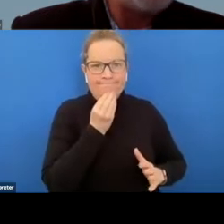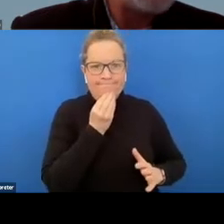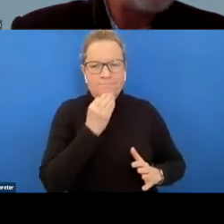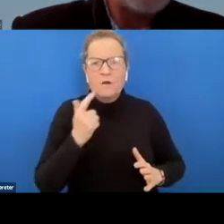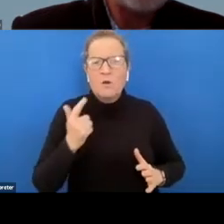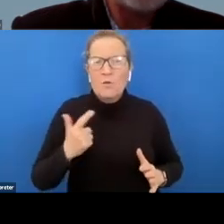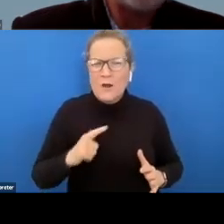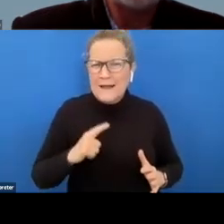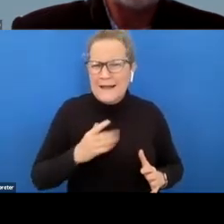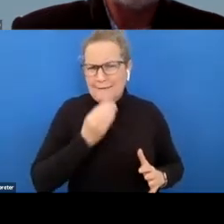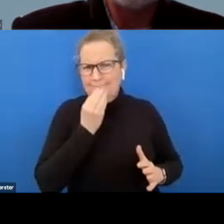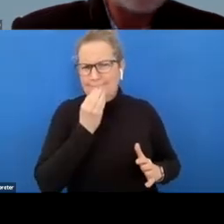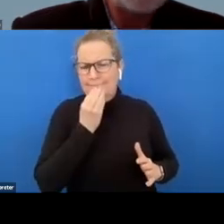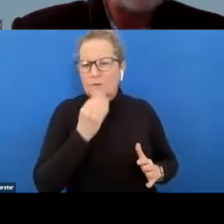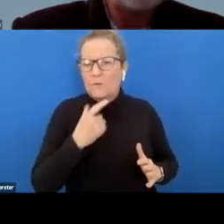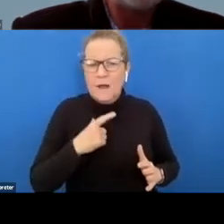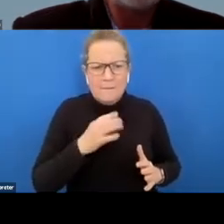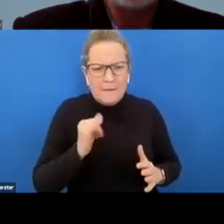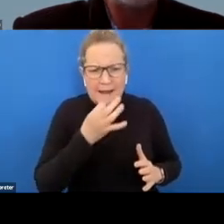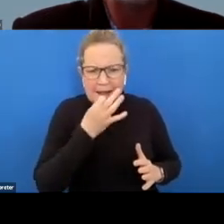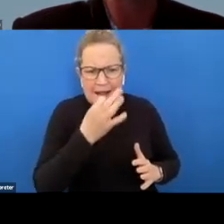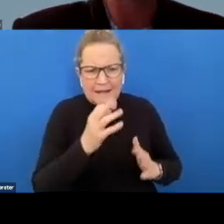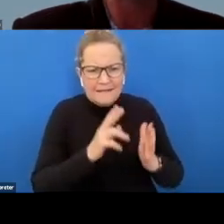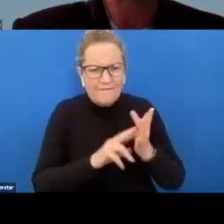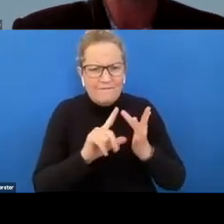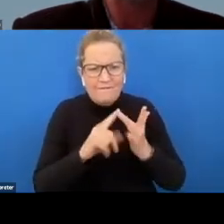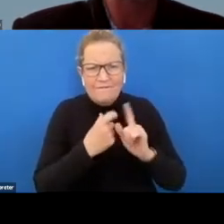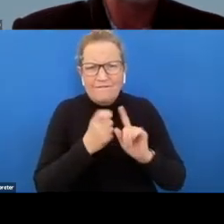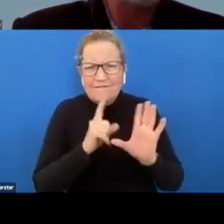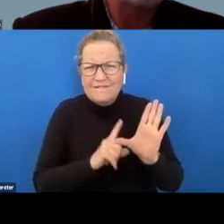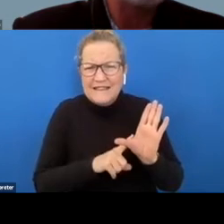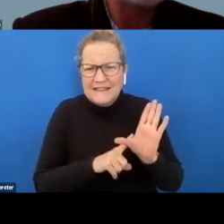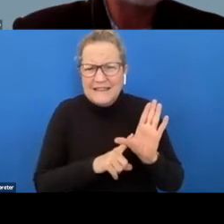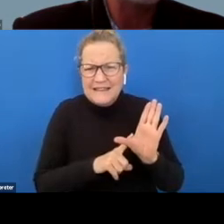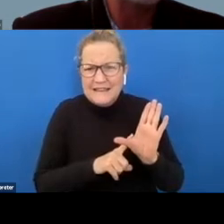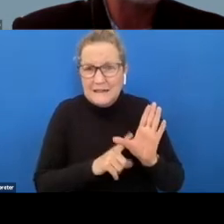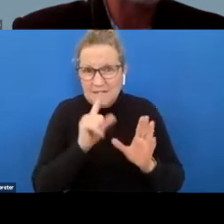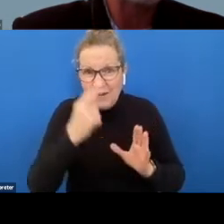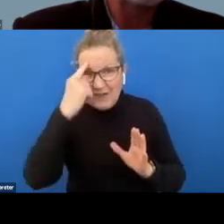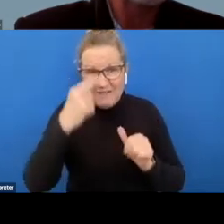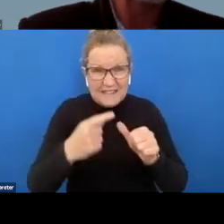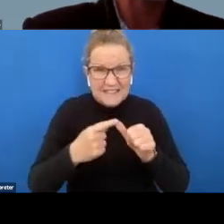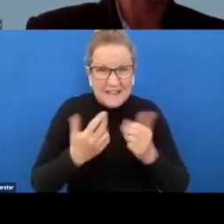be perhaps if i address that question to vicky can you think of a reason why that would be the case